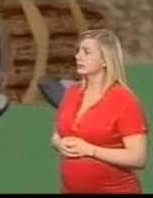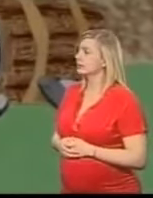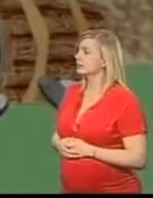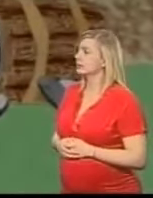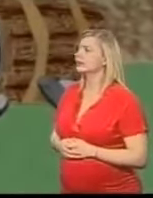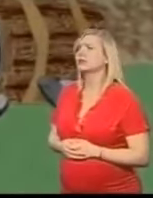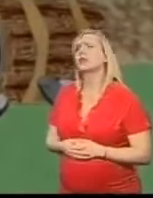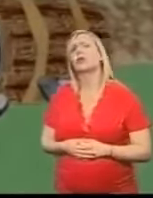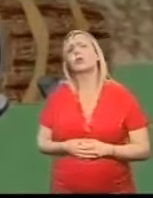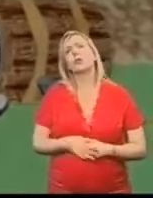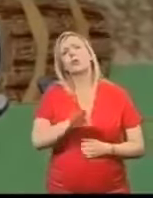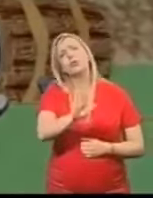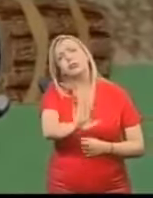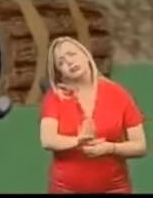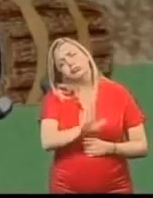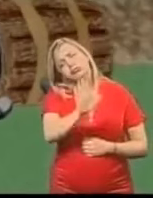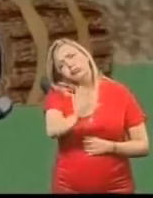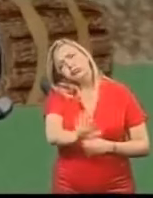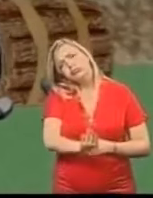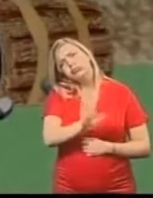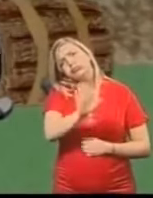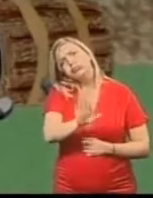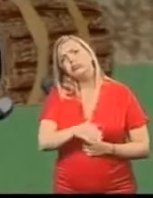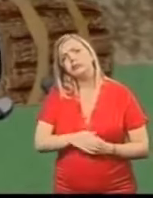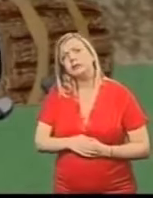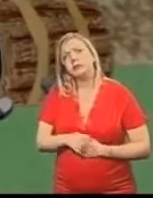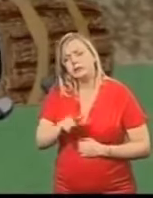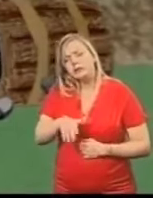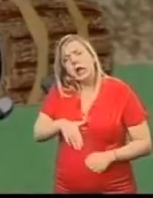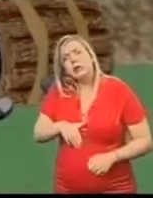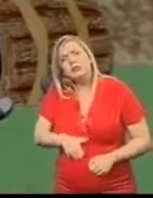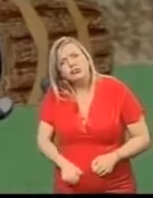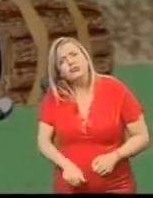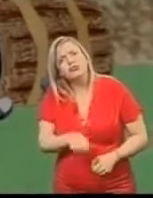Oh how awful Said Porker You must be starving